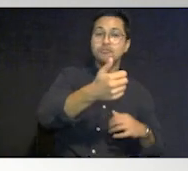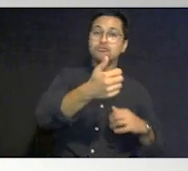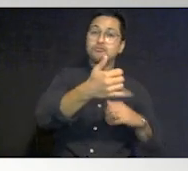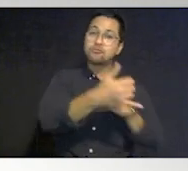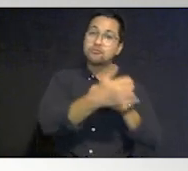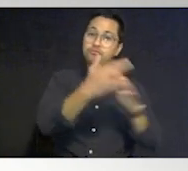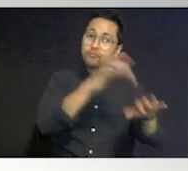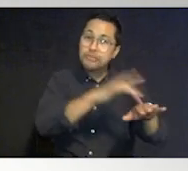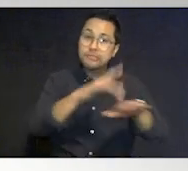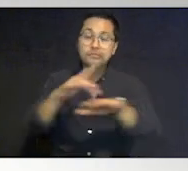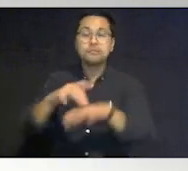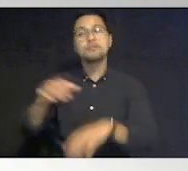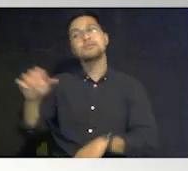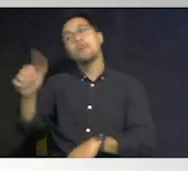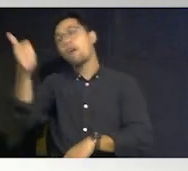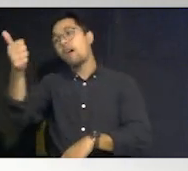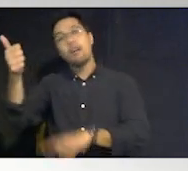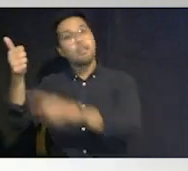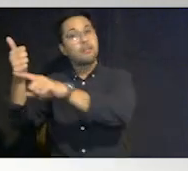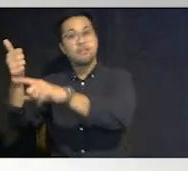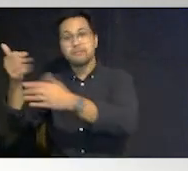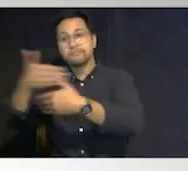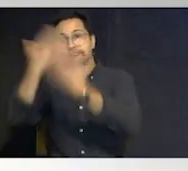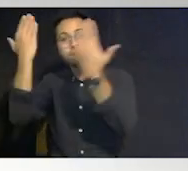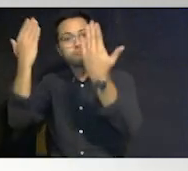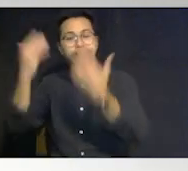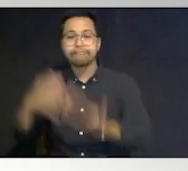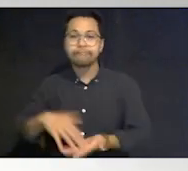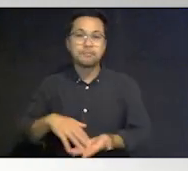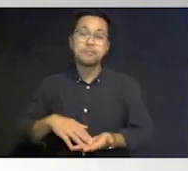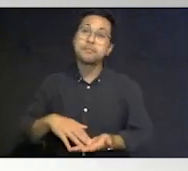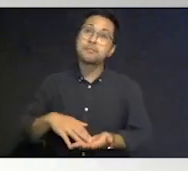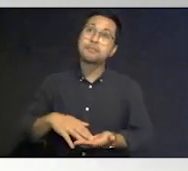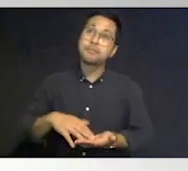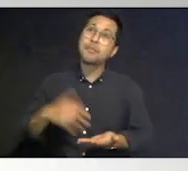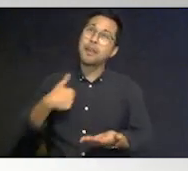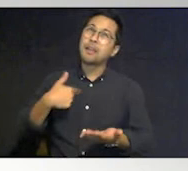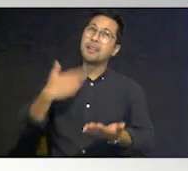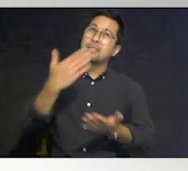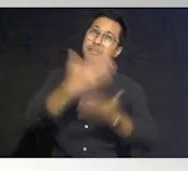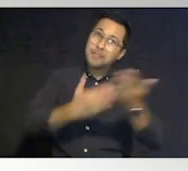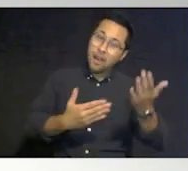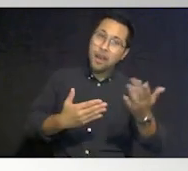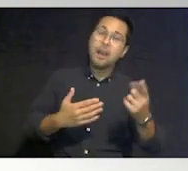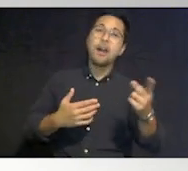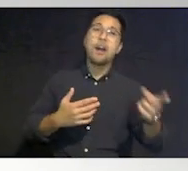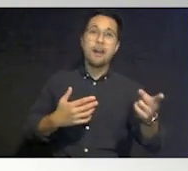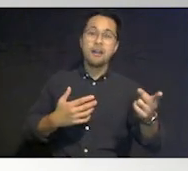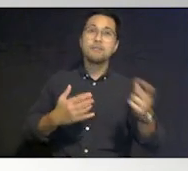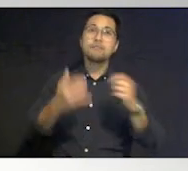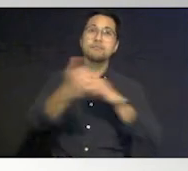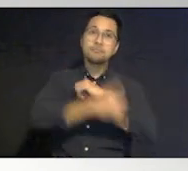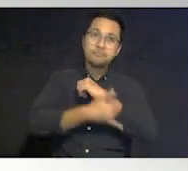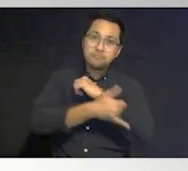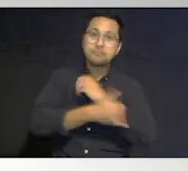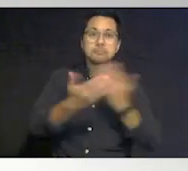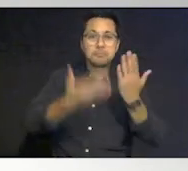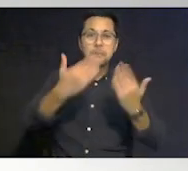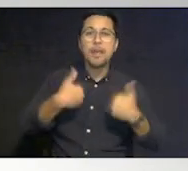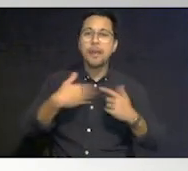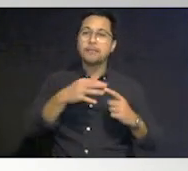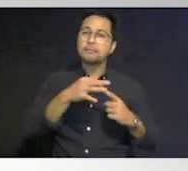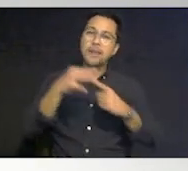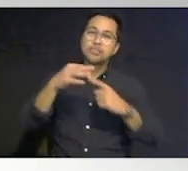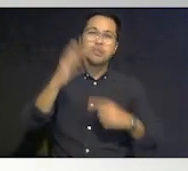not some counties i i'm going to say some counties might even have some some special beds in their